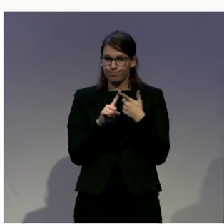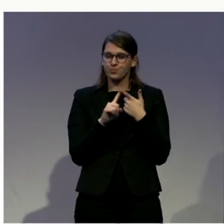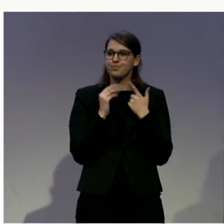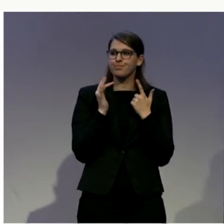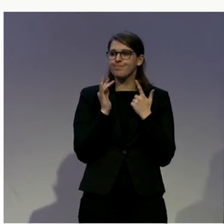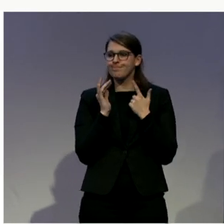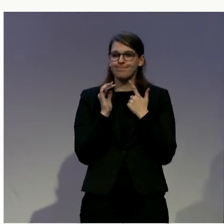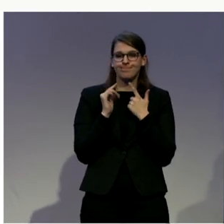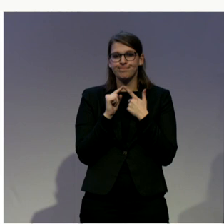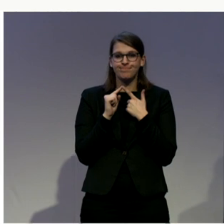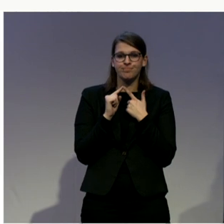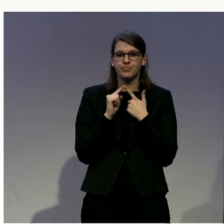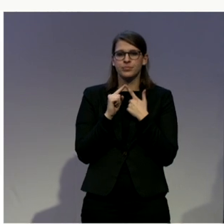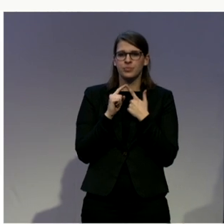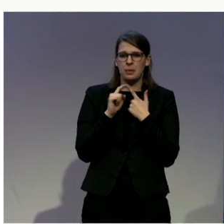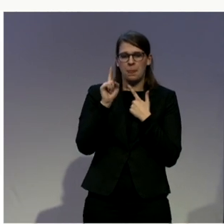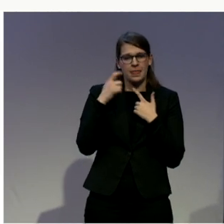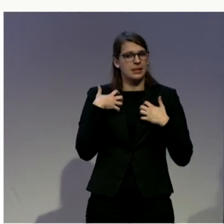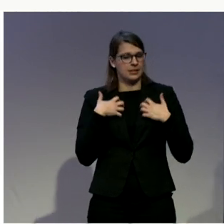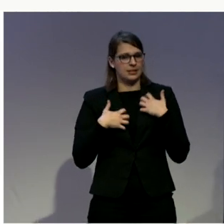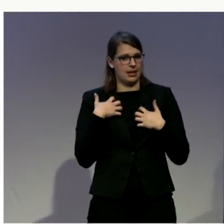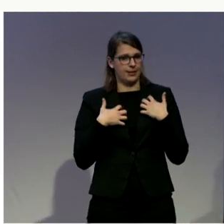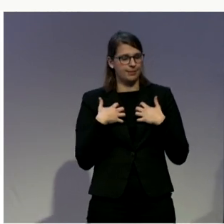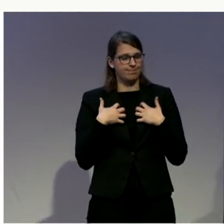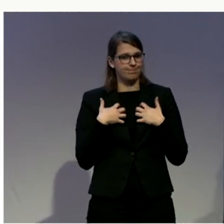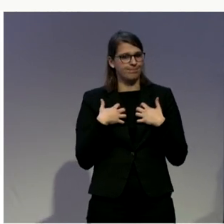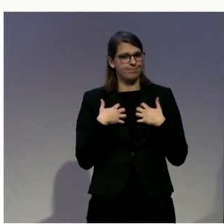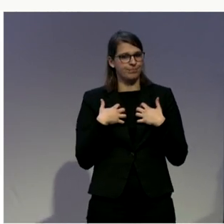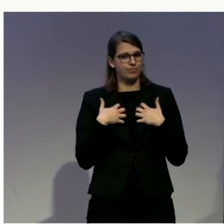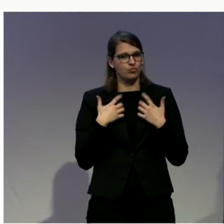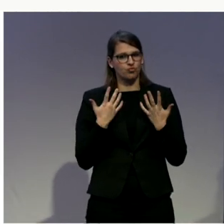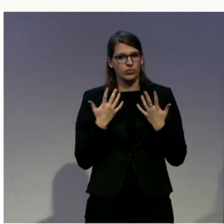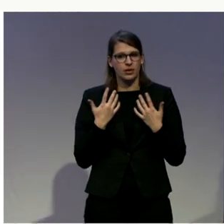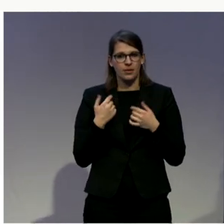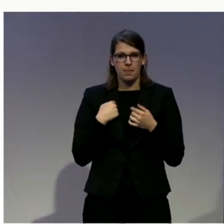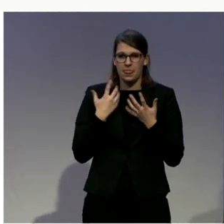proposal to